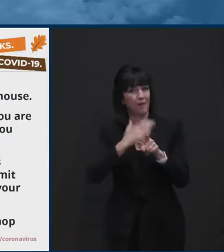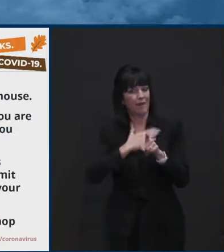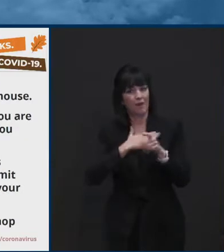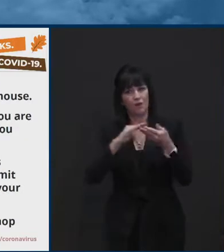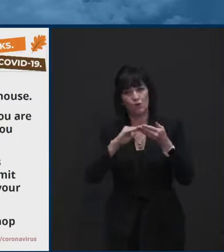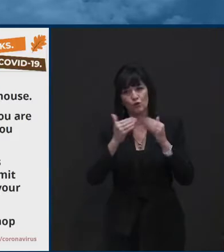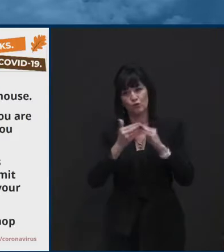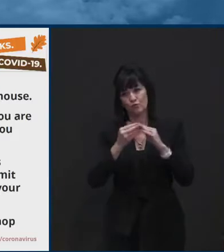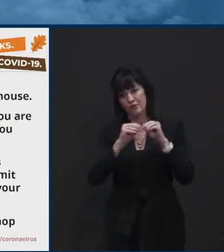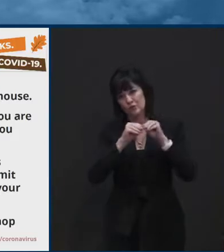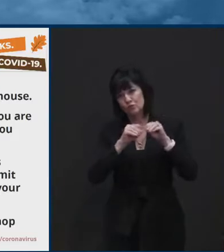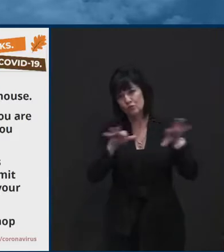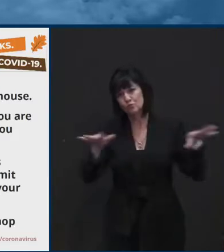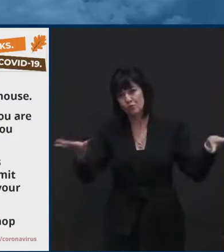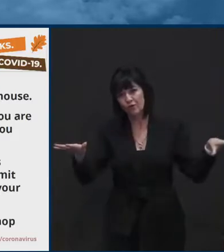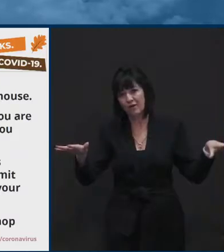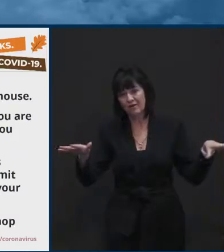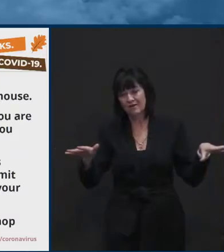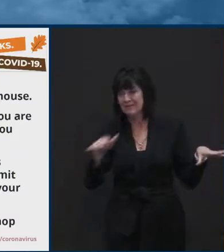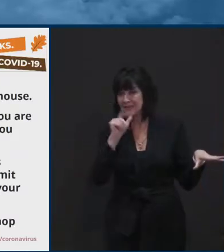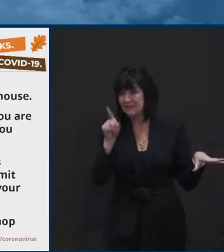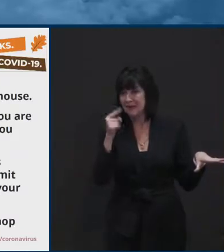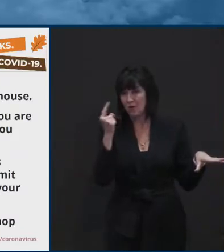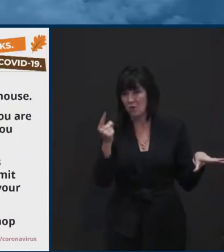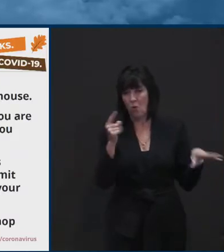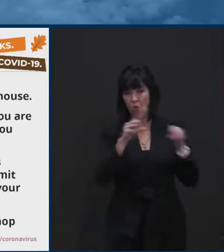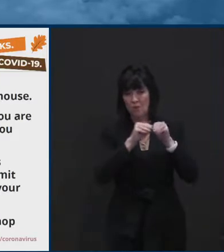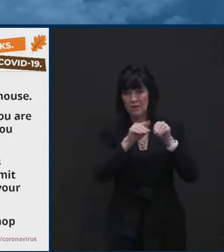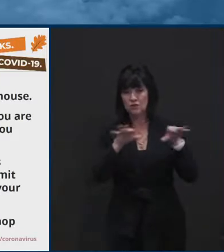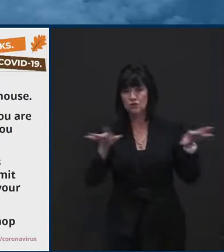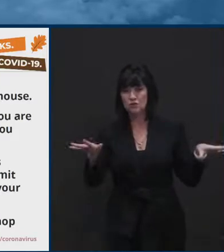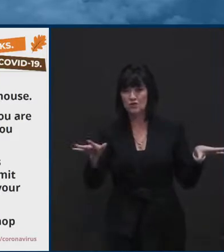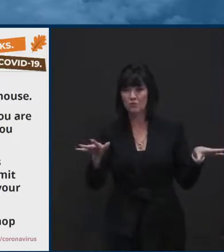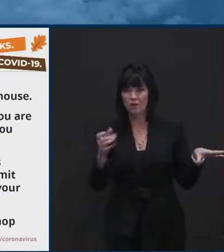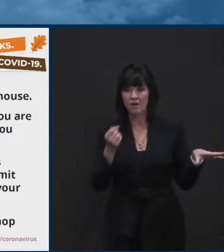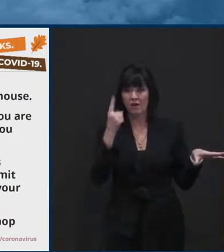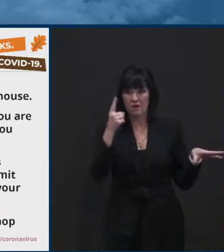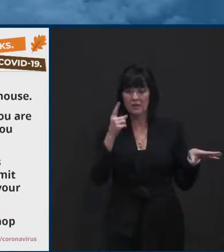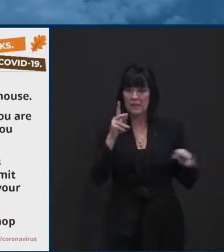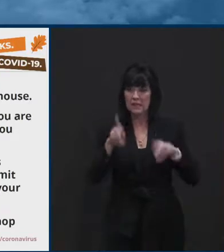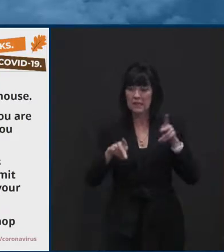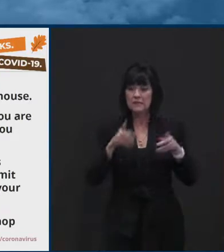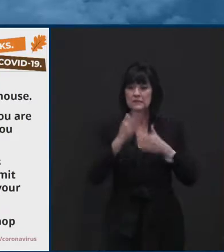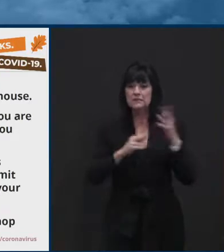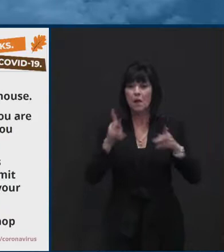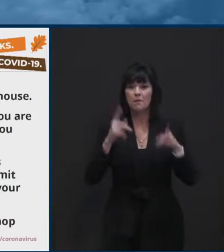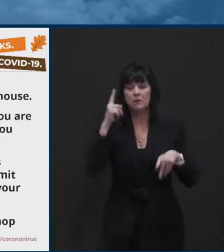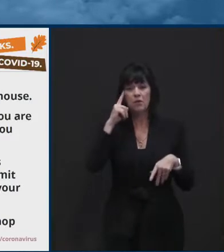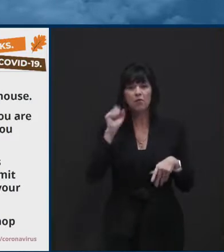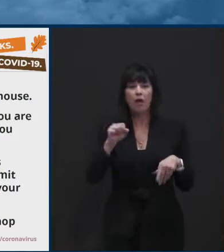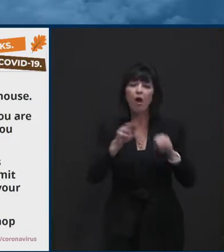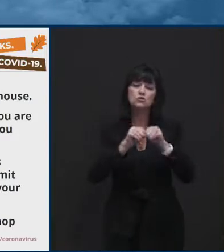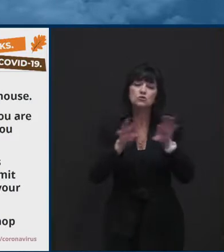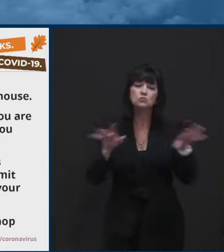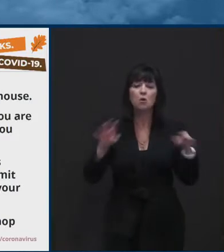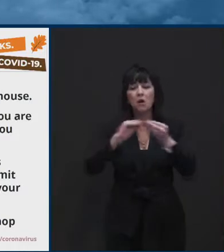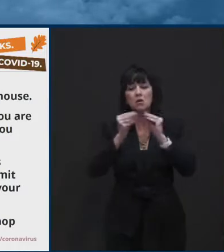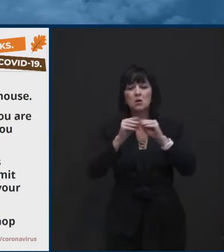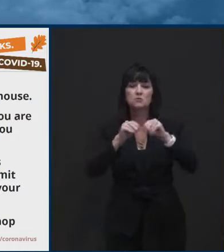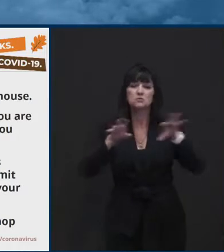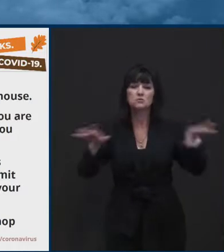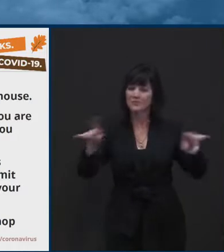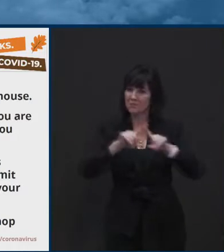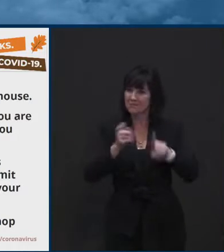that spread, but, but also on the health of individuals, especially our most vulnerable populations. Um, we so strongly